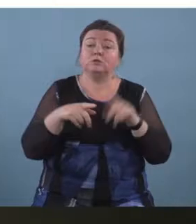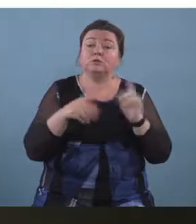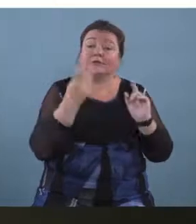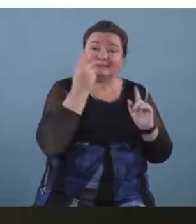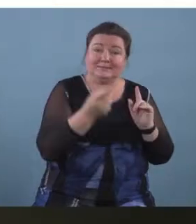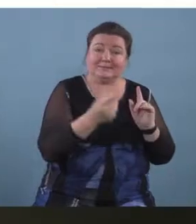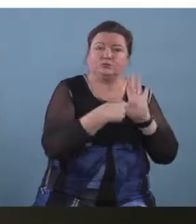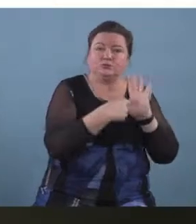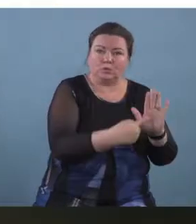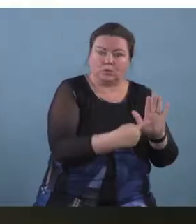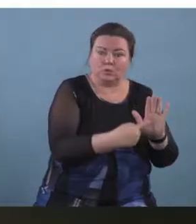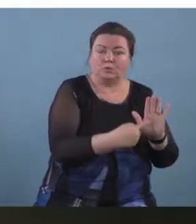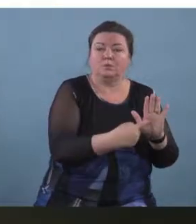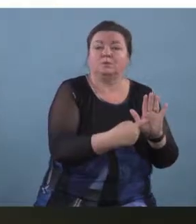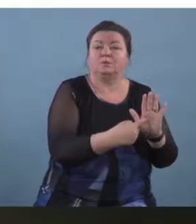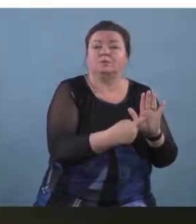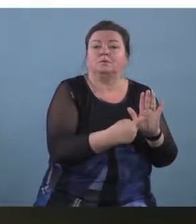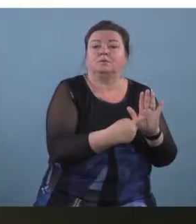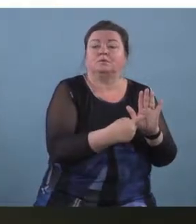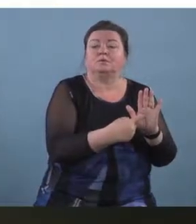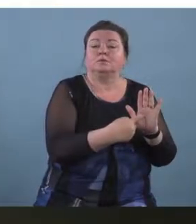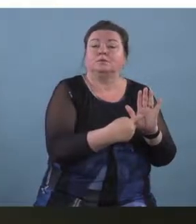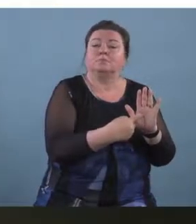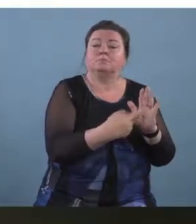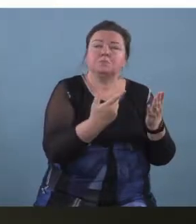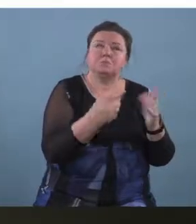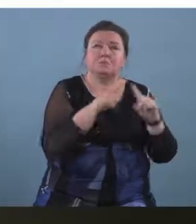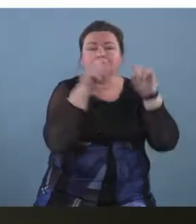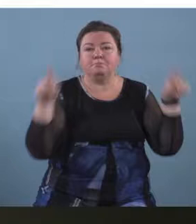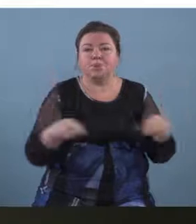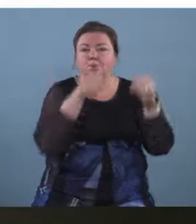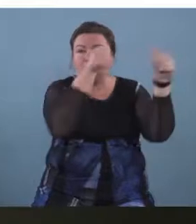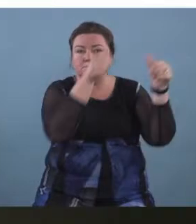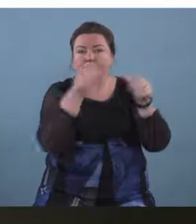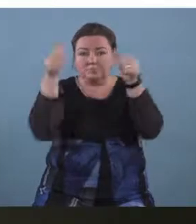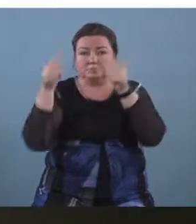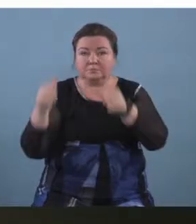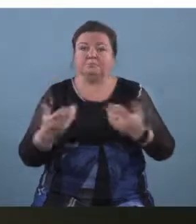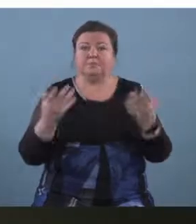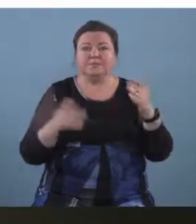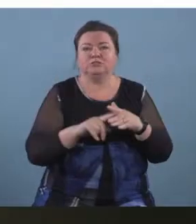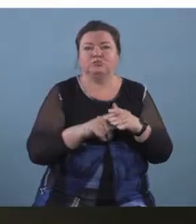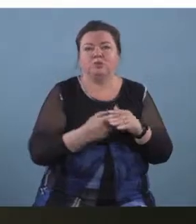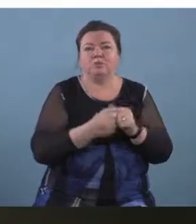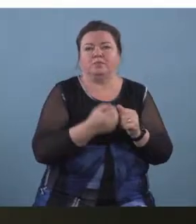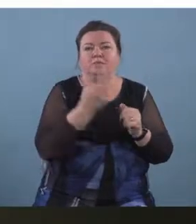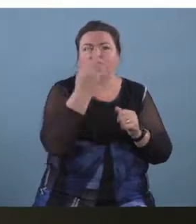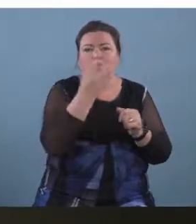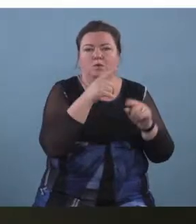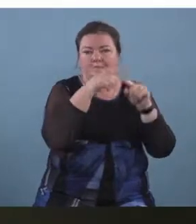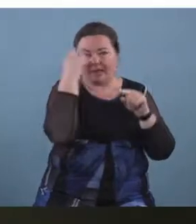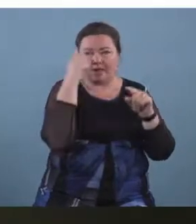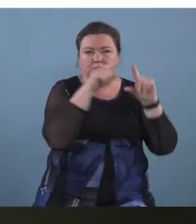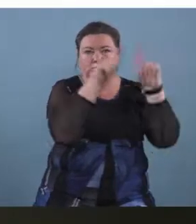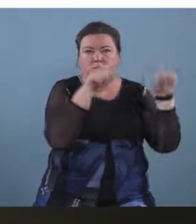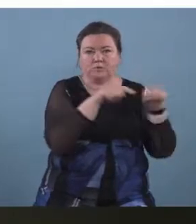the board and um i would probably start by using four black squares and we would point each of